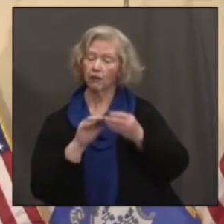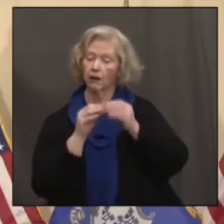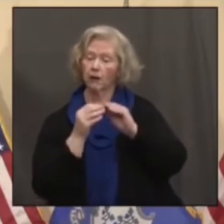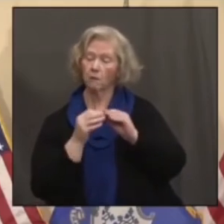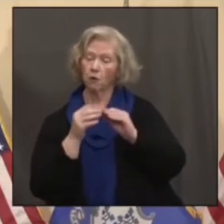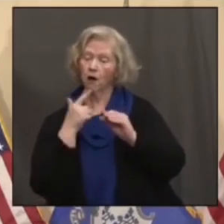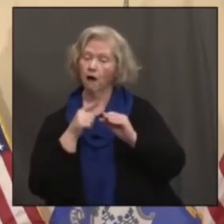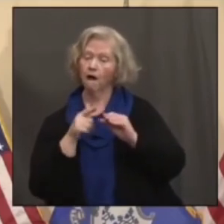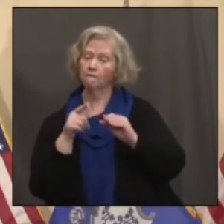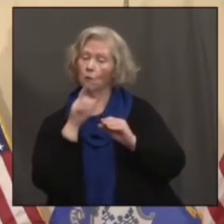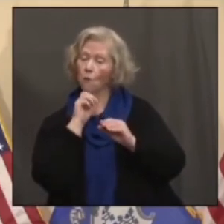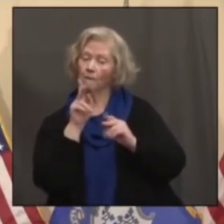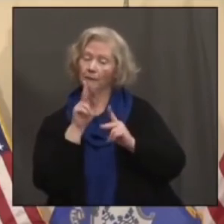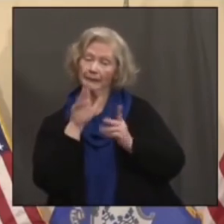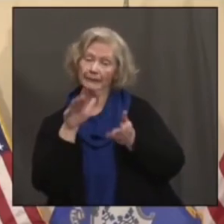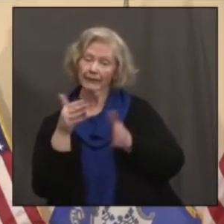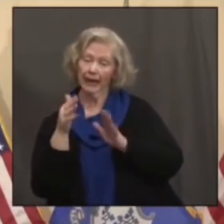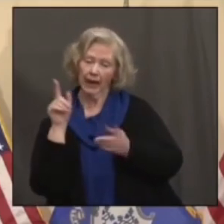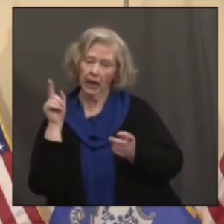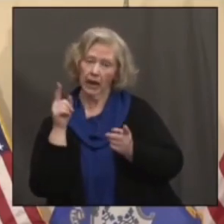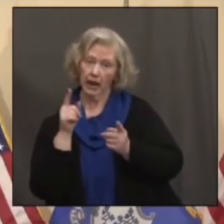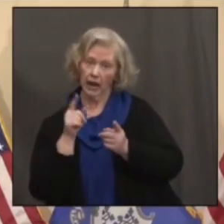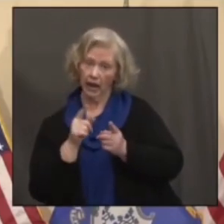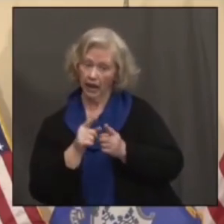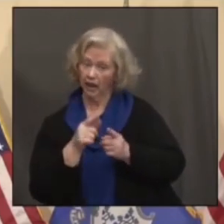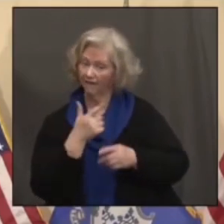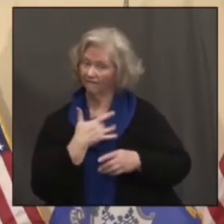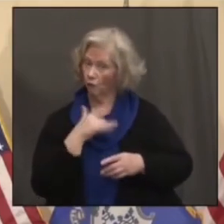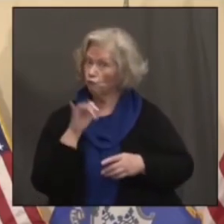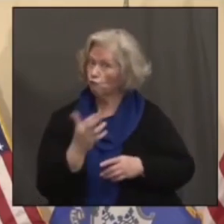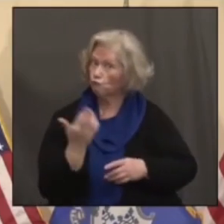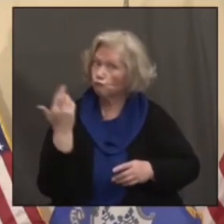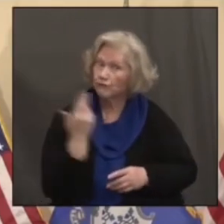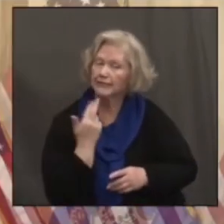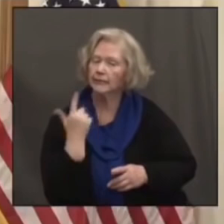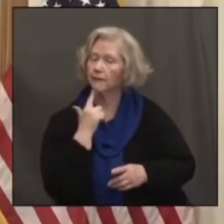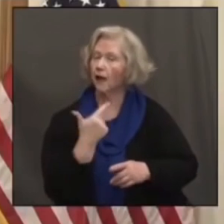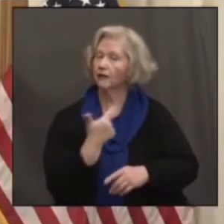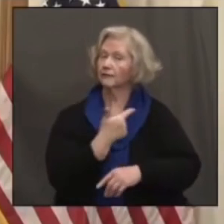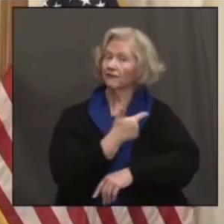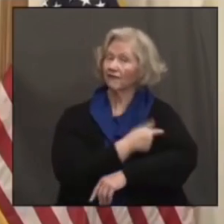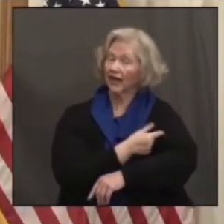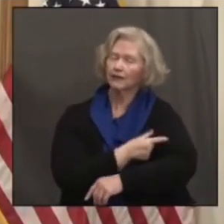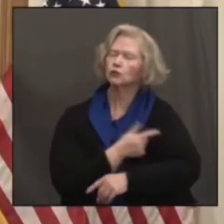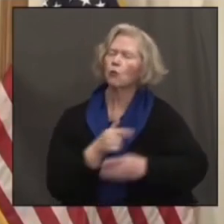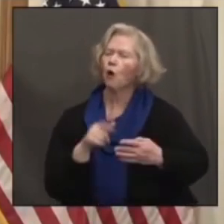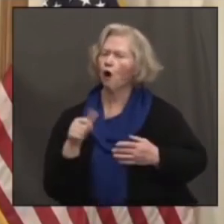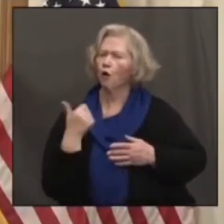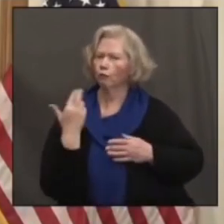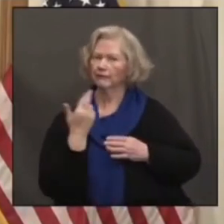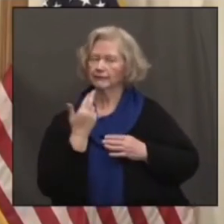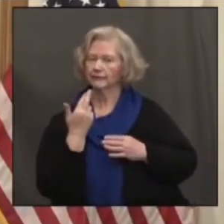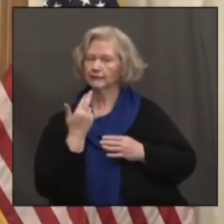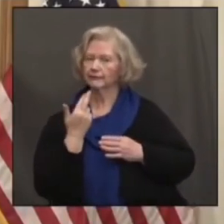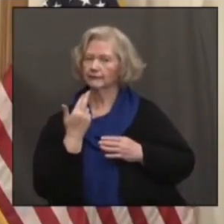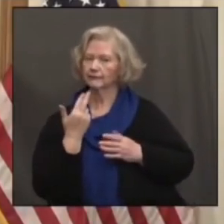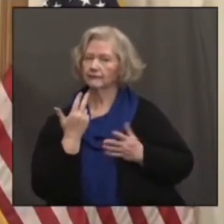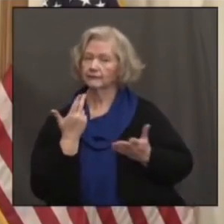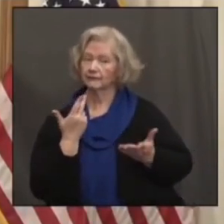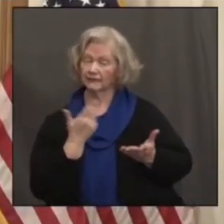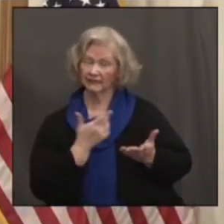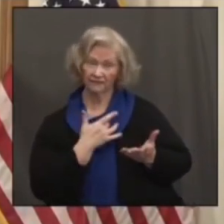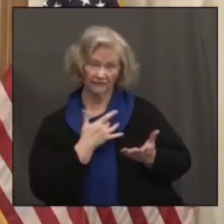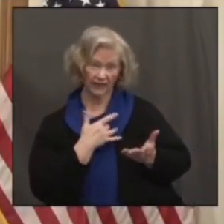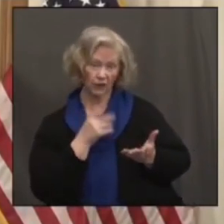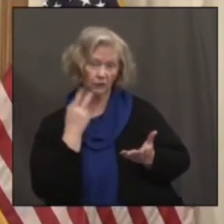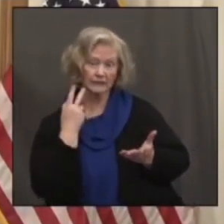residents. Governor, do you see that being due to vaccinations alone or to other factors as well? And do you expect to see some similar